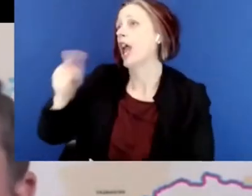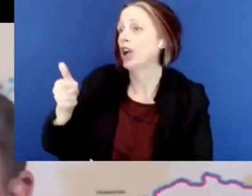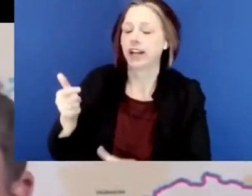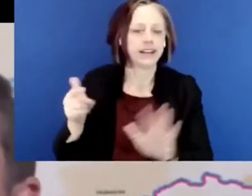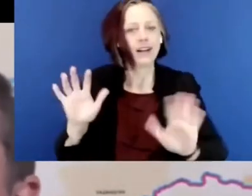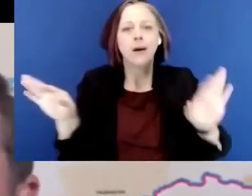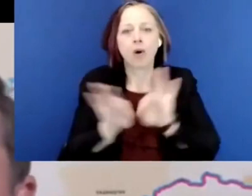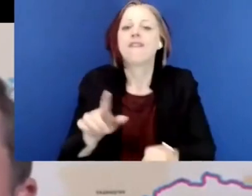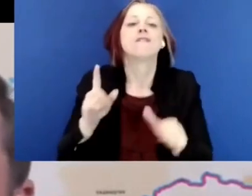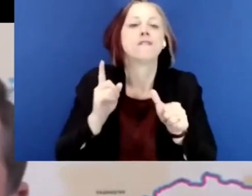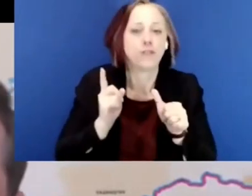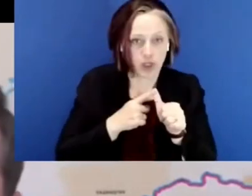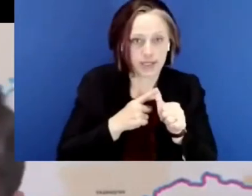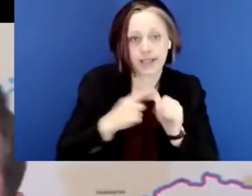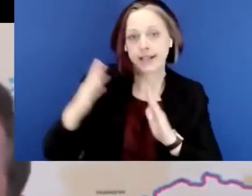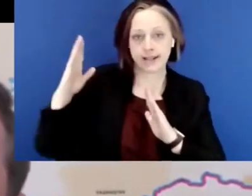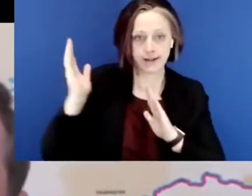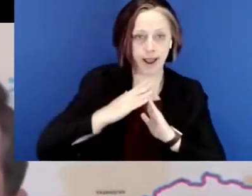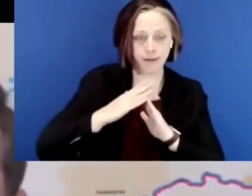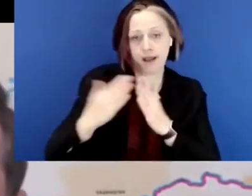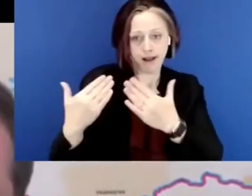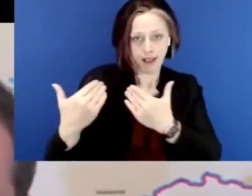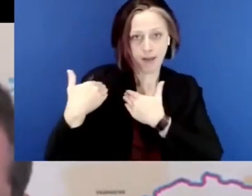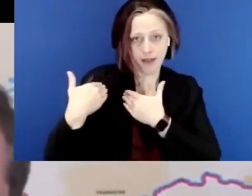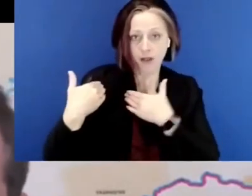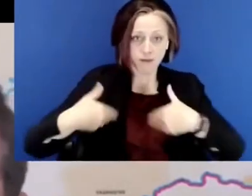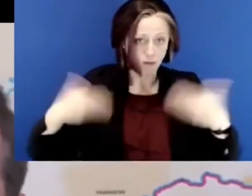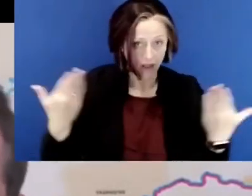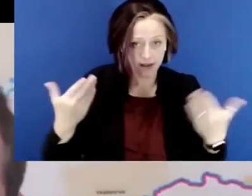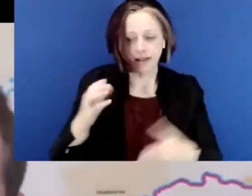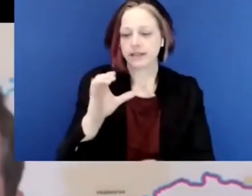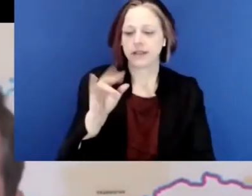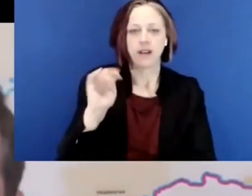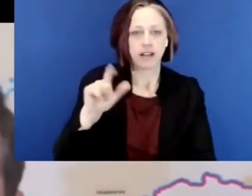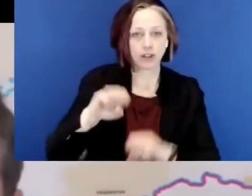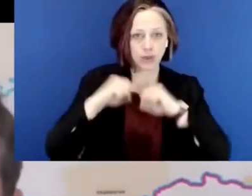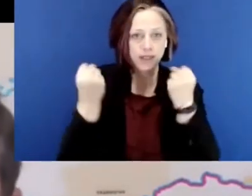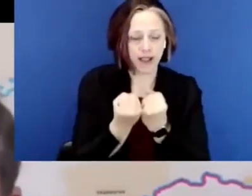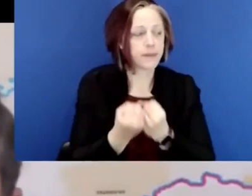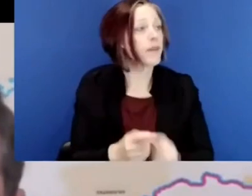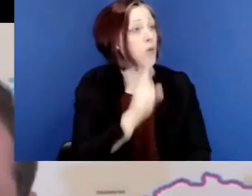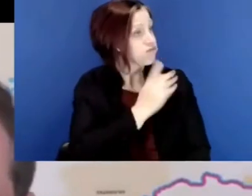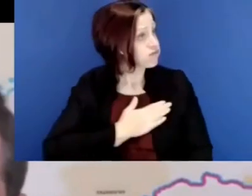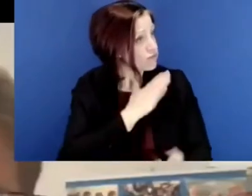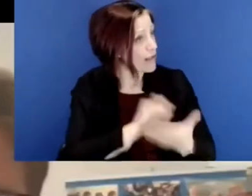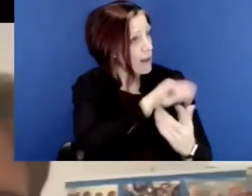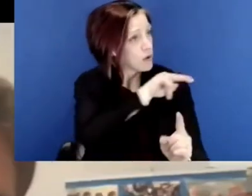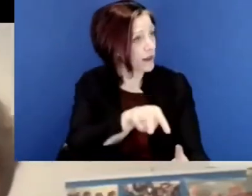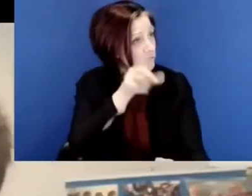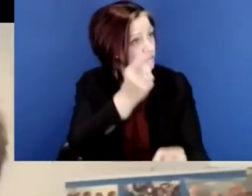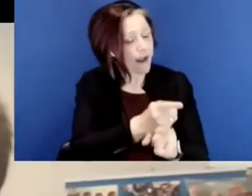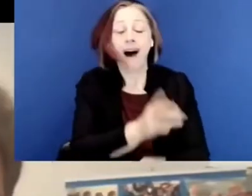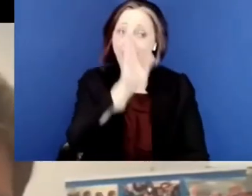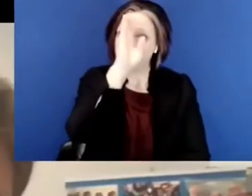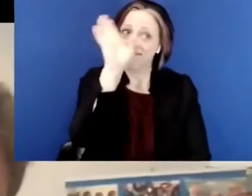this panel to that thing. And we need to really say, no, no, the main social accountability mechanism is civil society. Well, I really